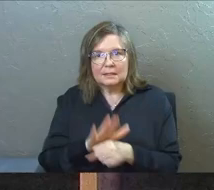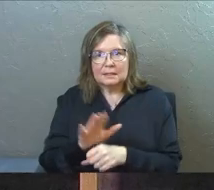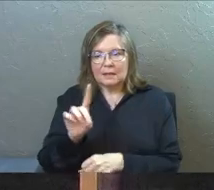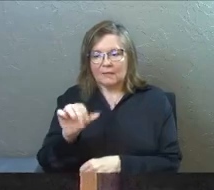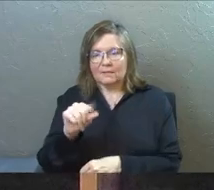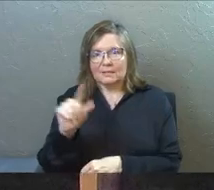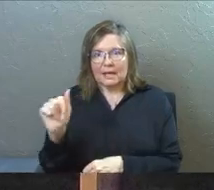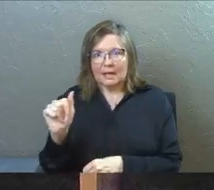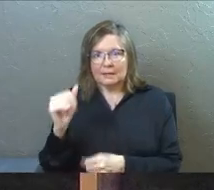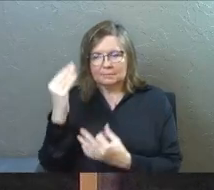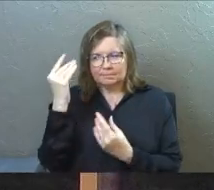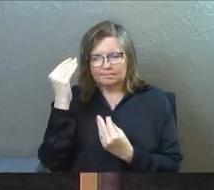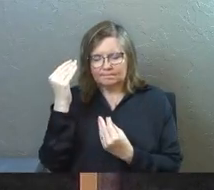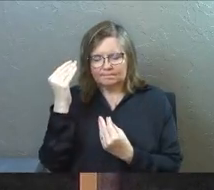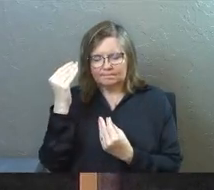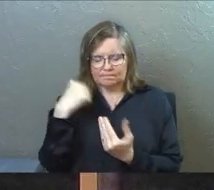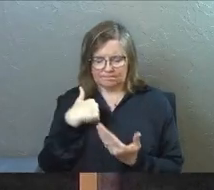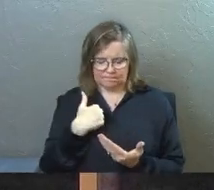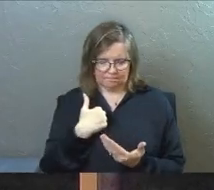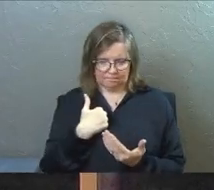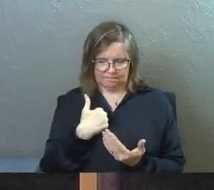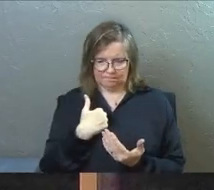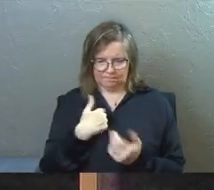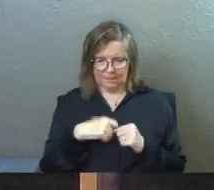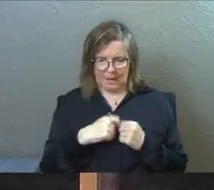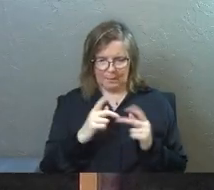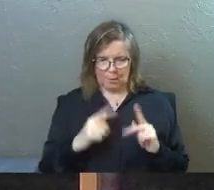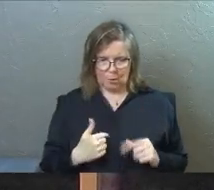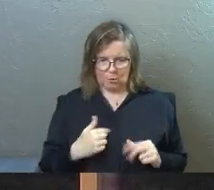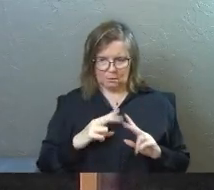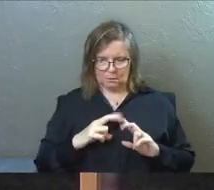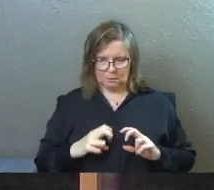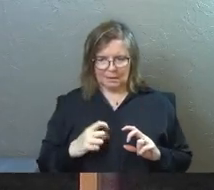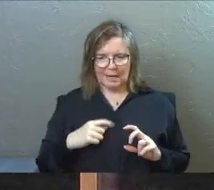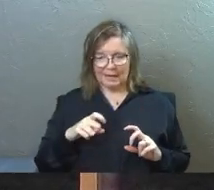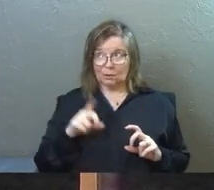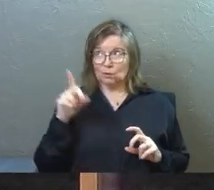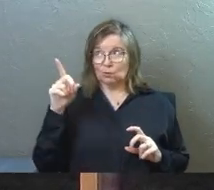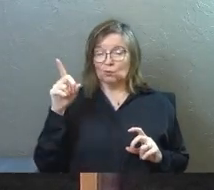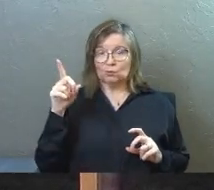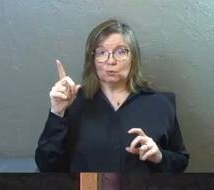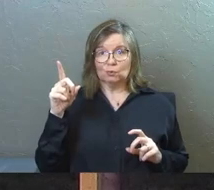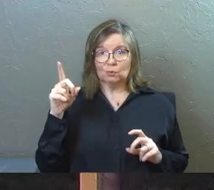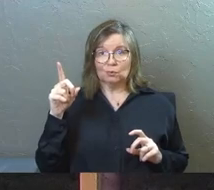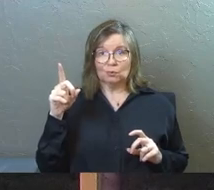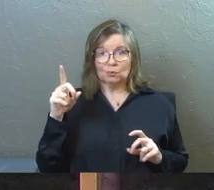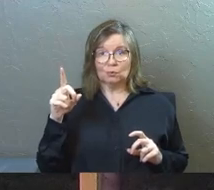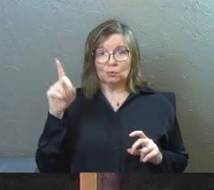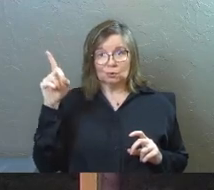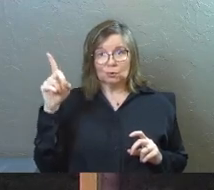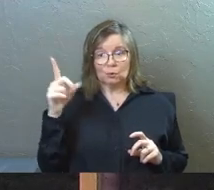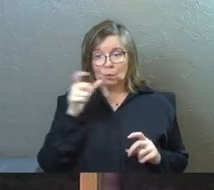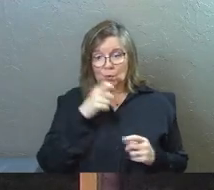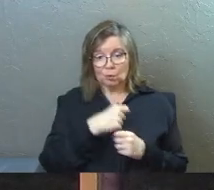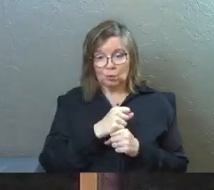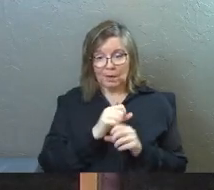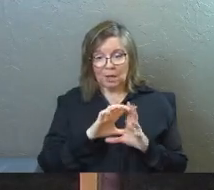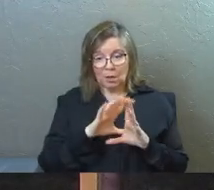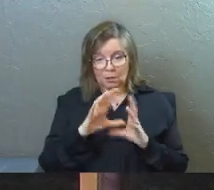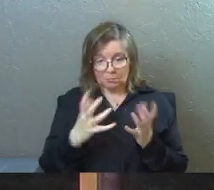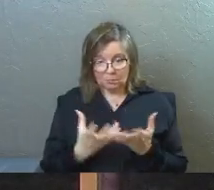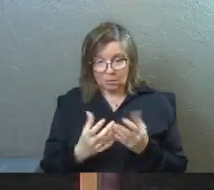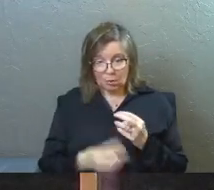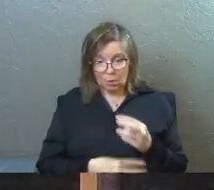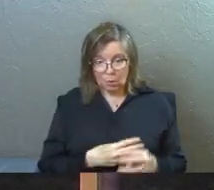data to say, God, I'm a broken person and I need you. You're the one who created the